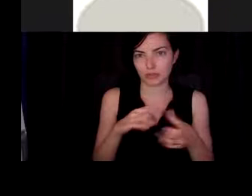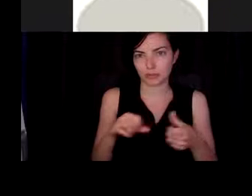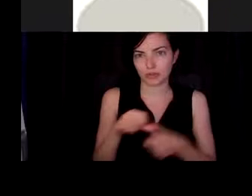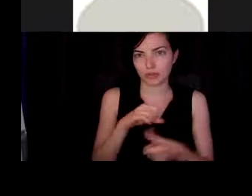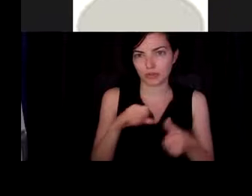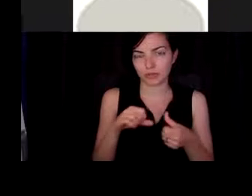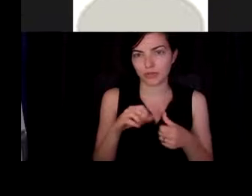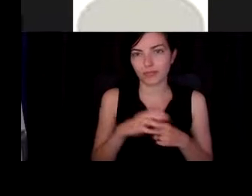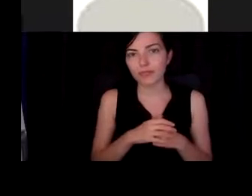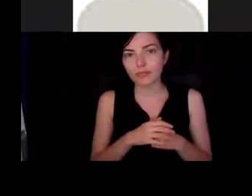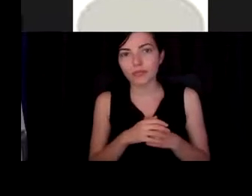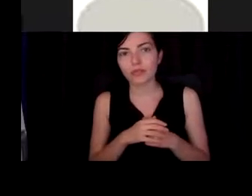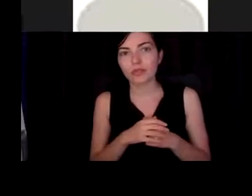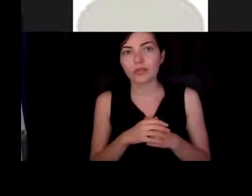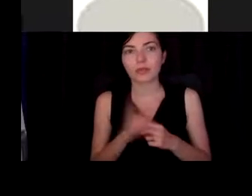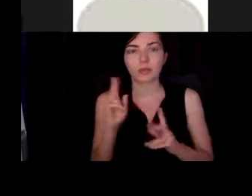in the heart.